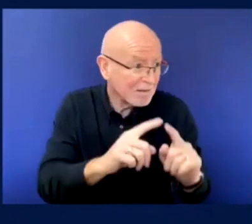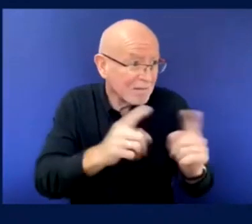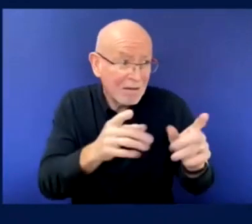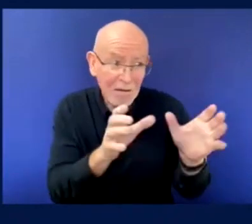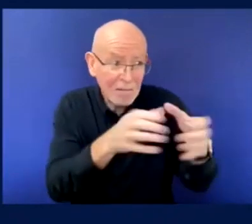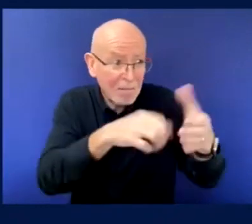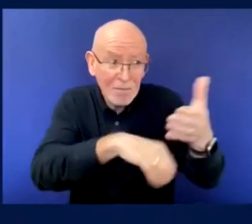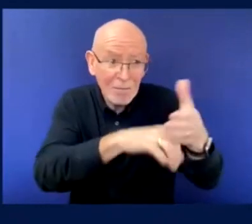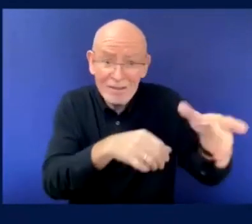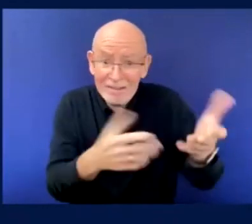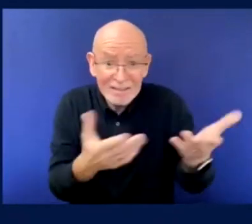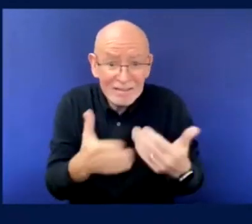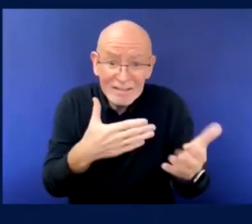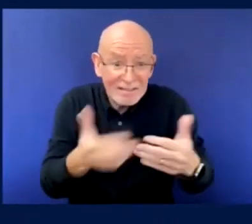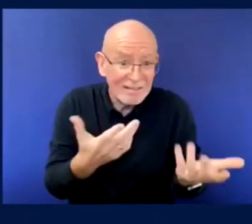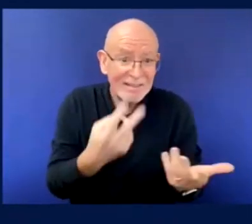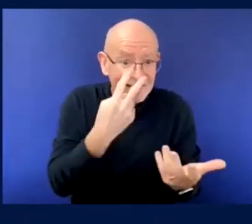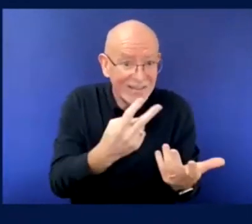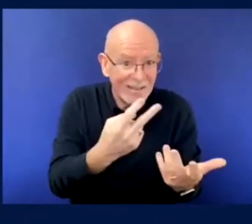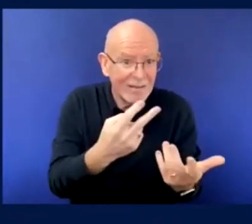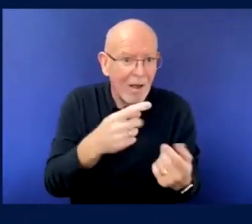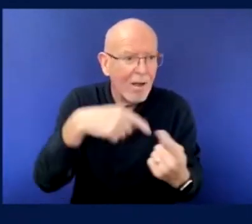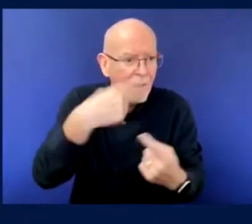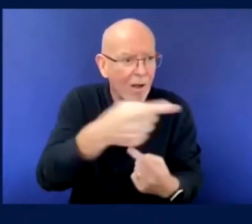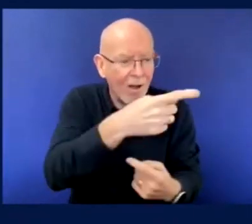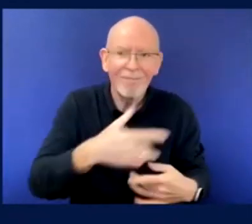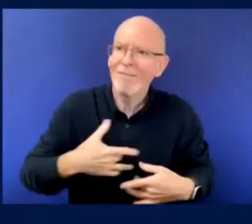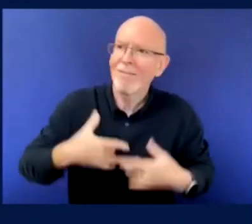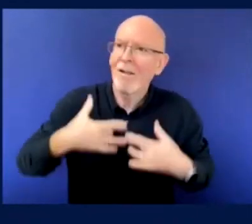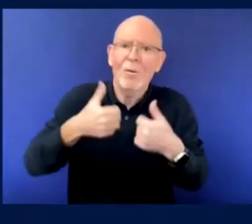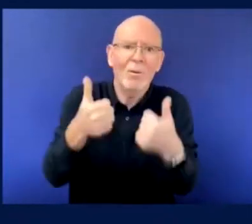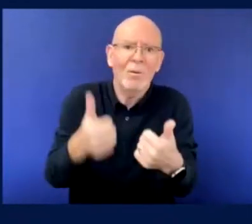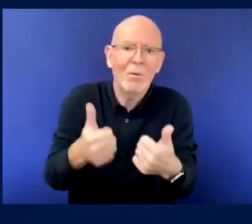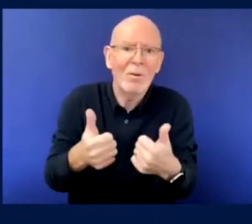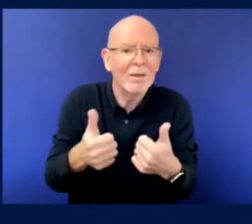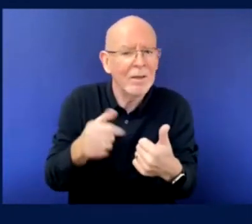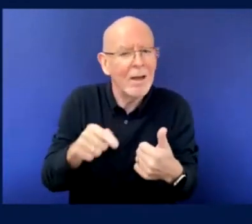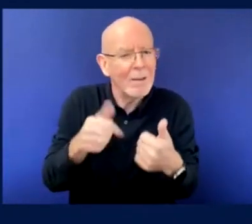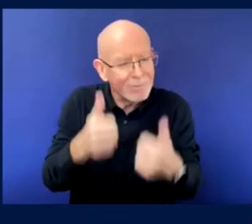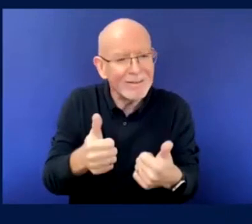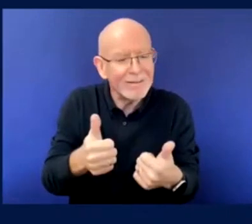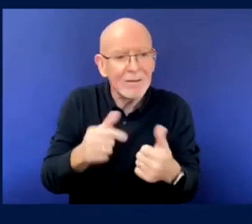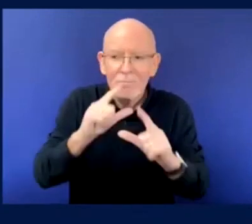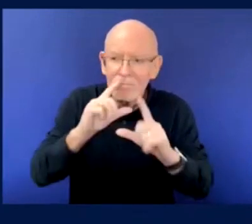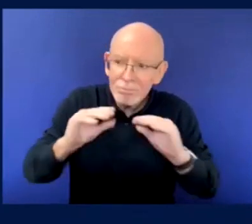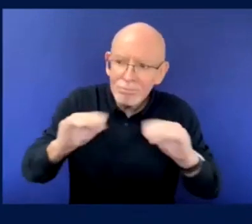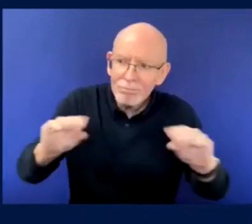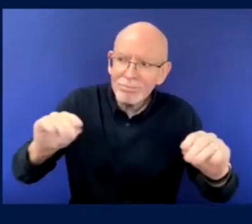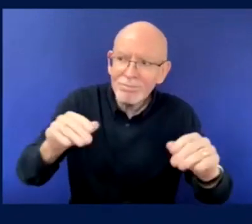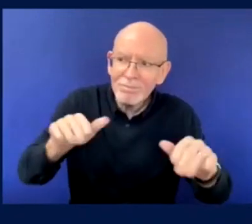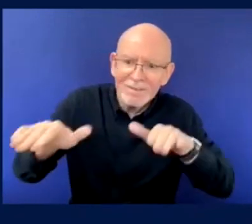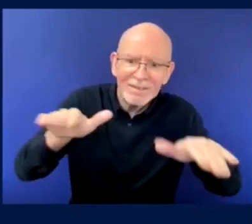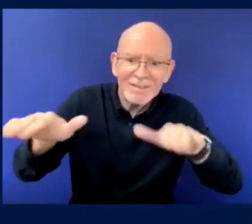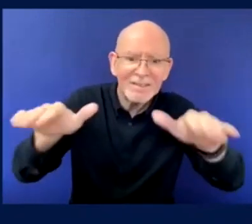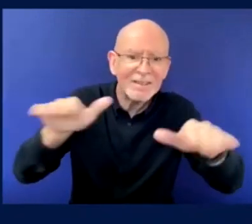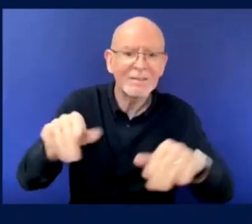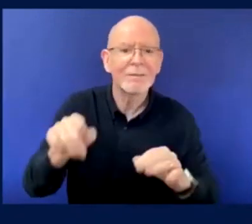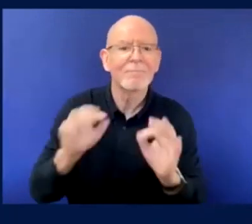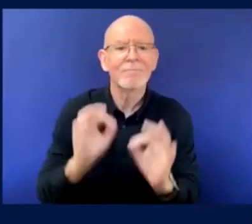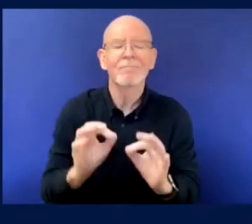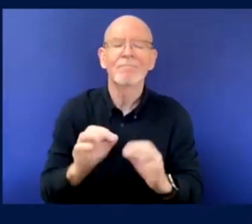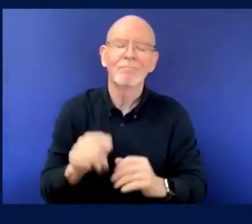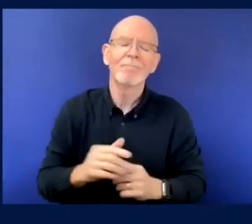uh, disability access officers from the away team? So not your own club, but the away team you're attending, what do you expect from them?